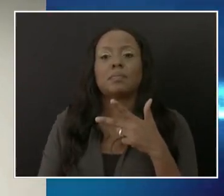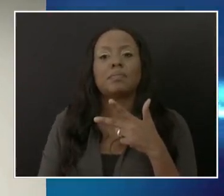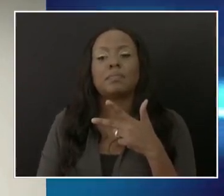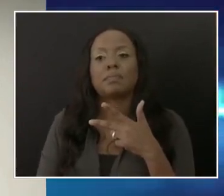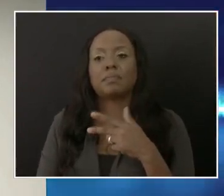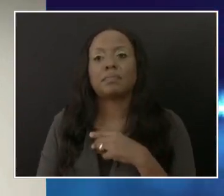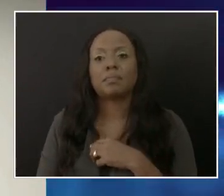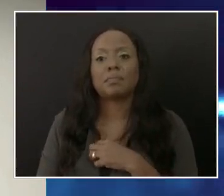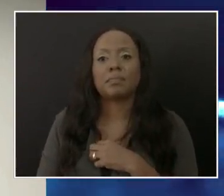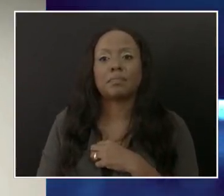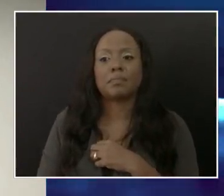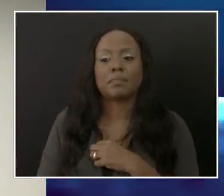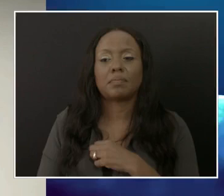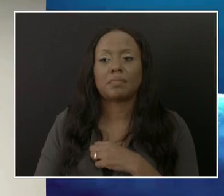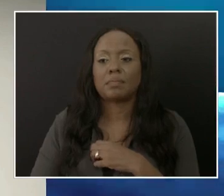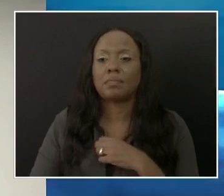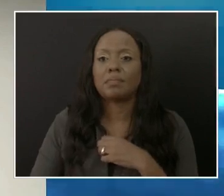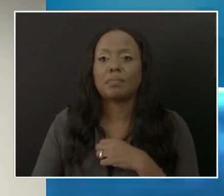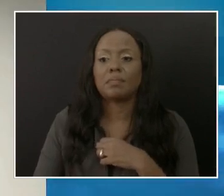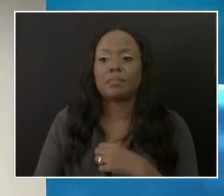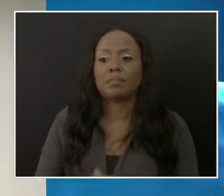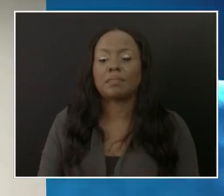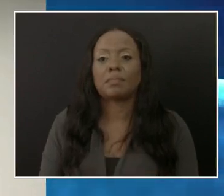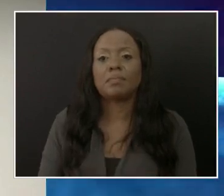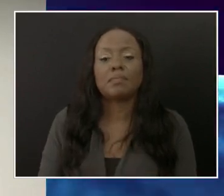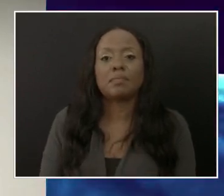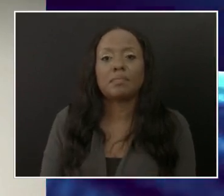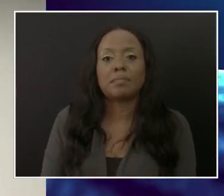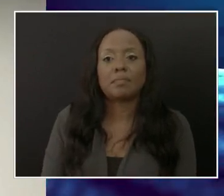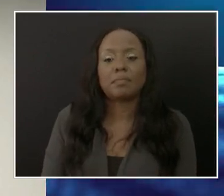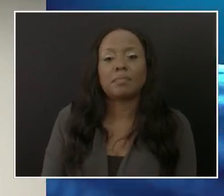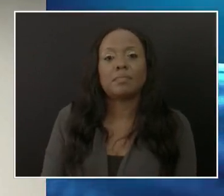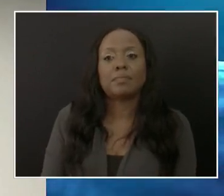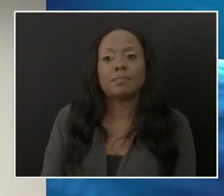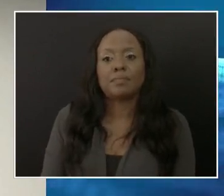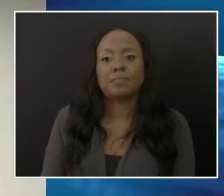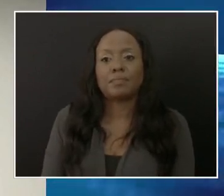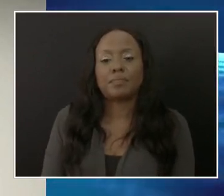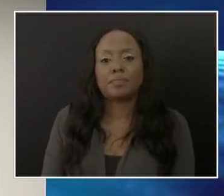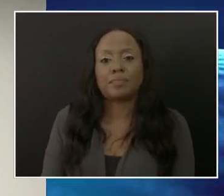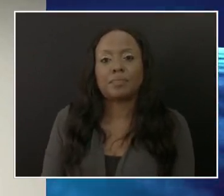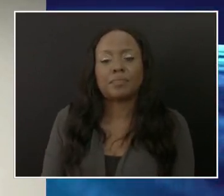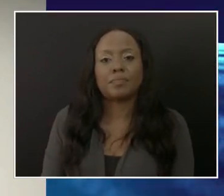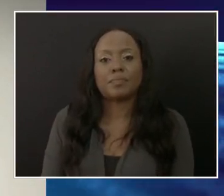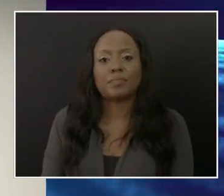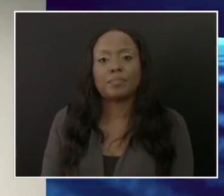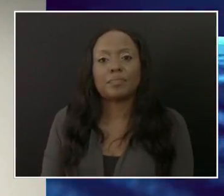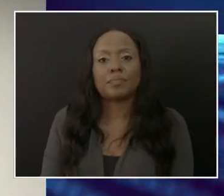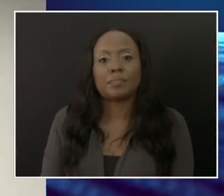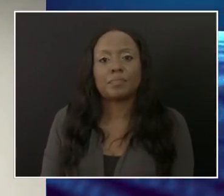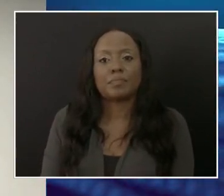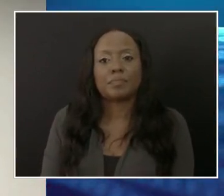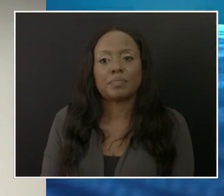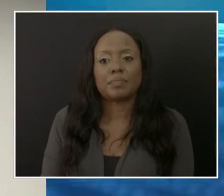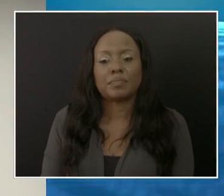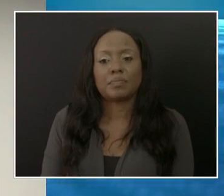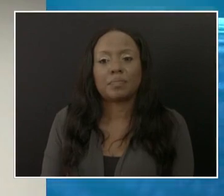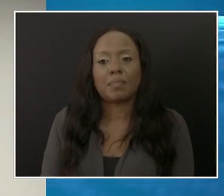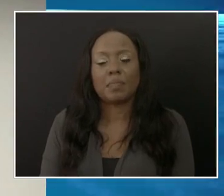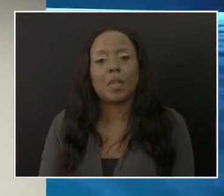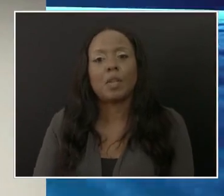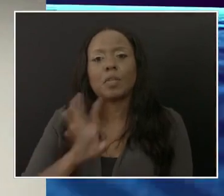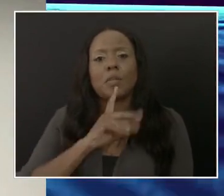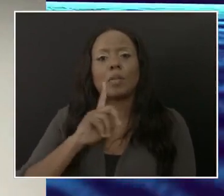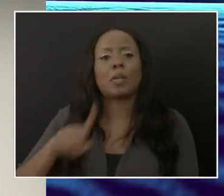This question is more so for the point that you made about restrictions for Christmas